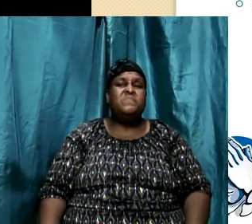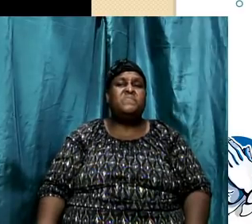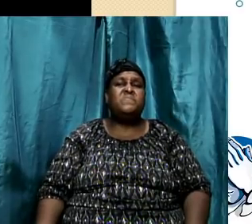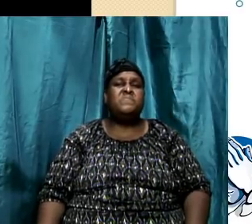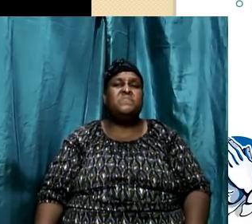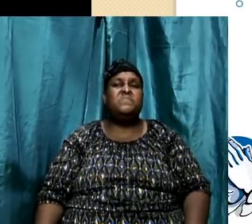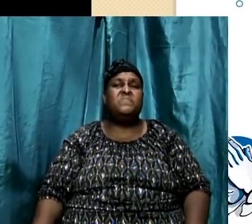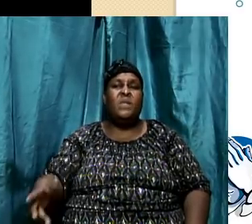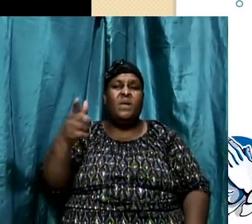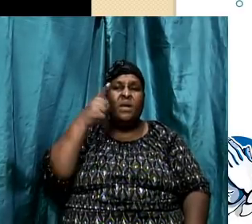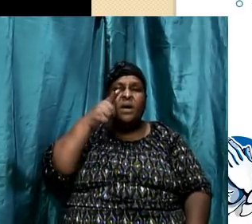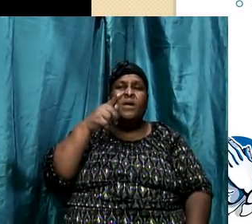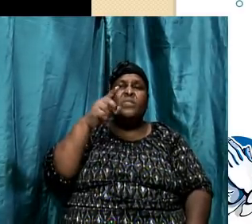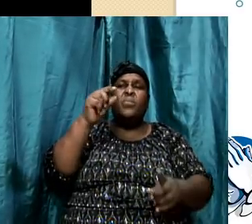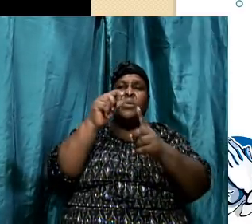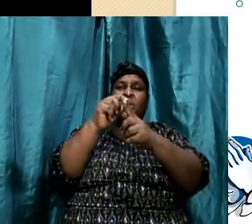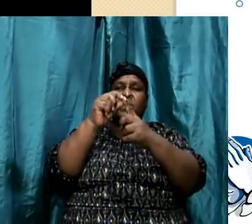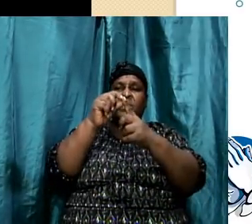Look at the word death.